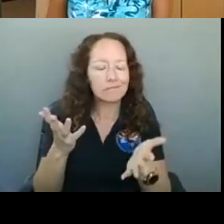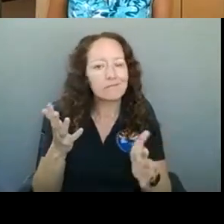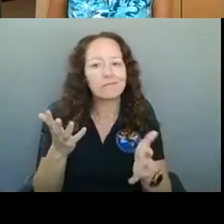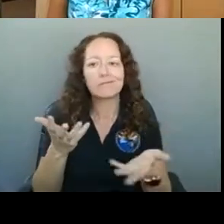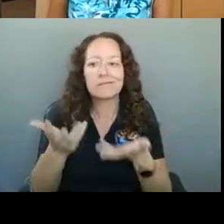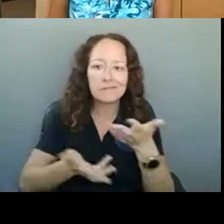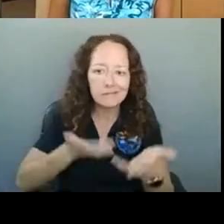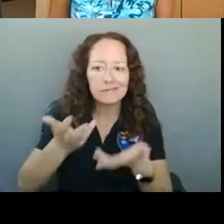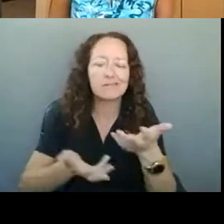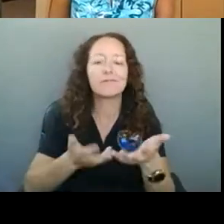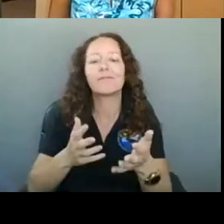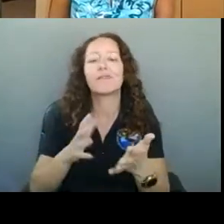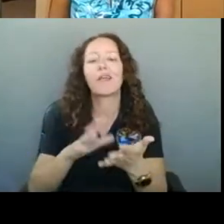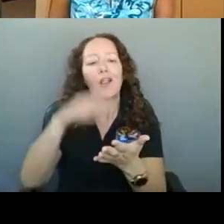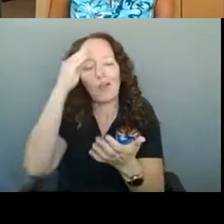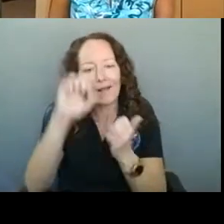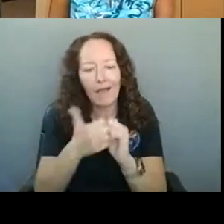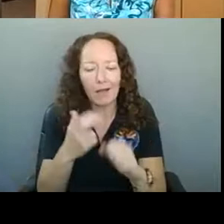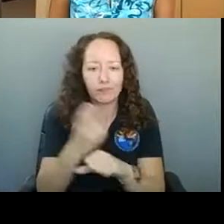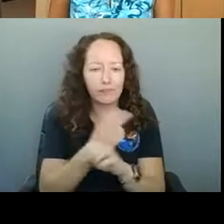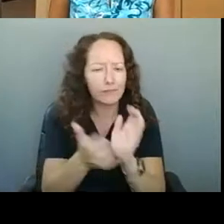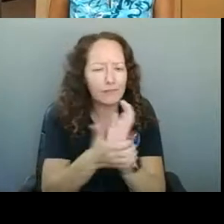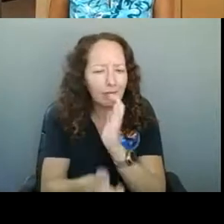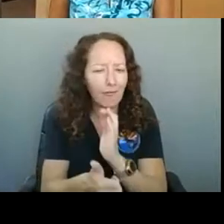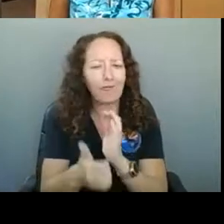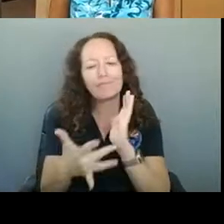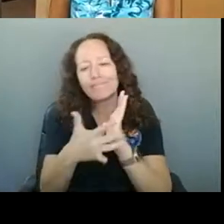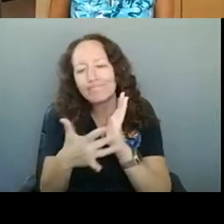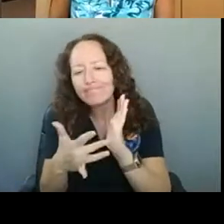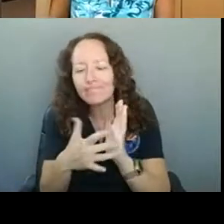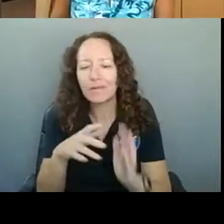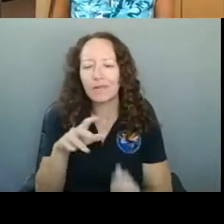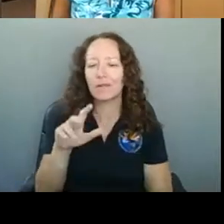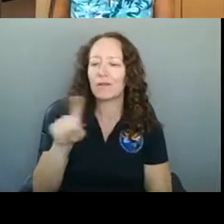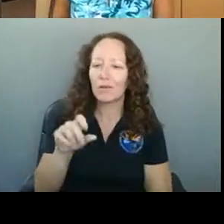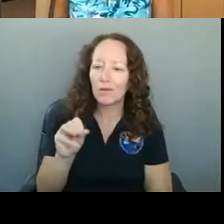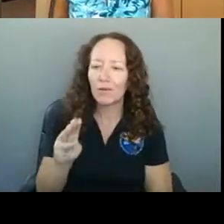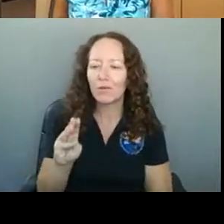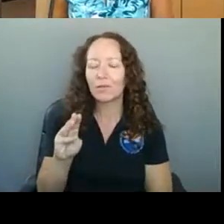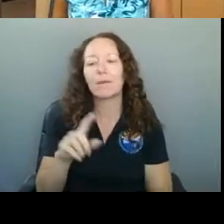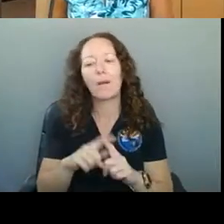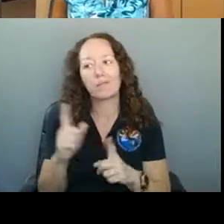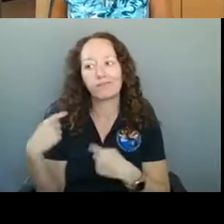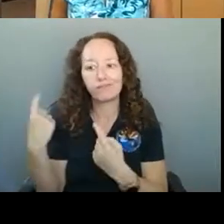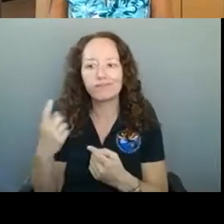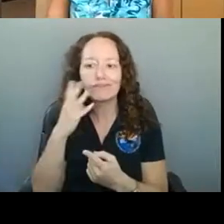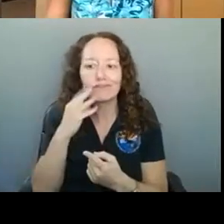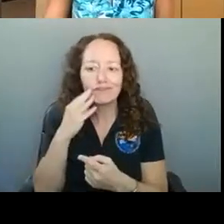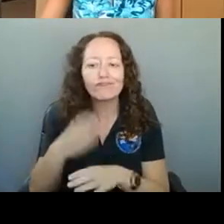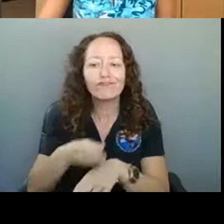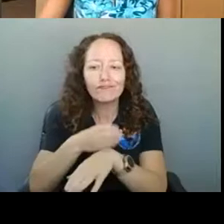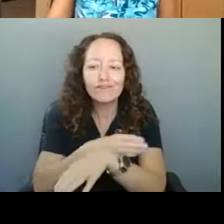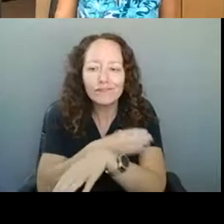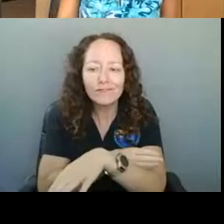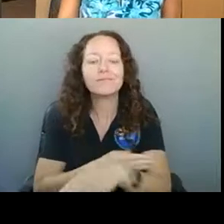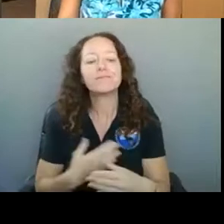Unfortunately, hopefully we'll be together soon. Before we get to our speakers, I want to just talk to our businesses a little bit who are here on the